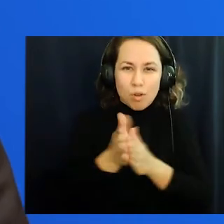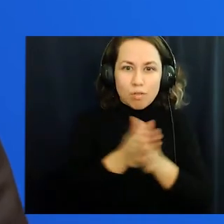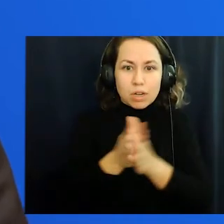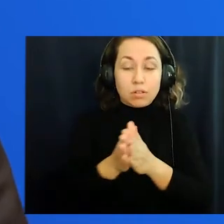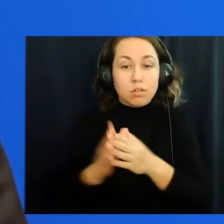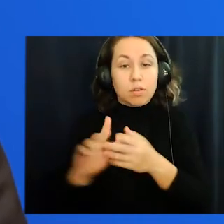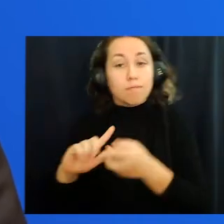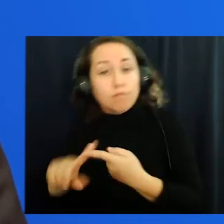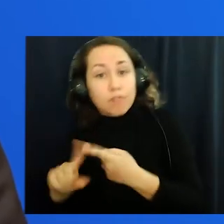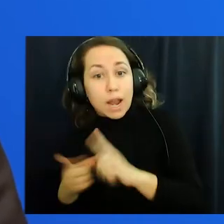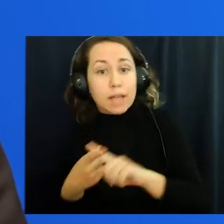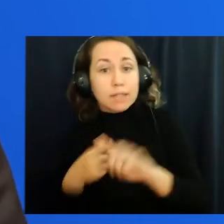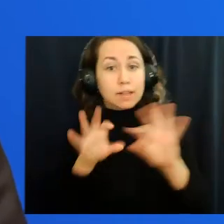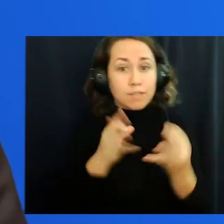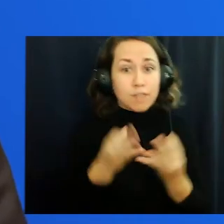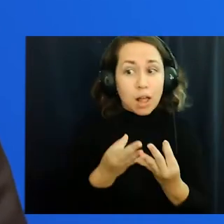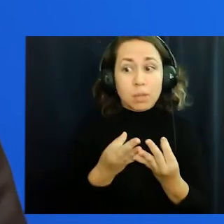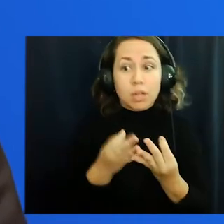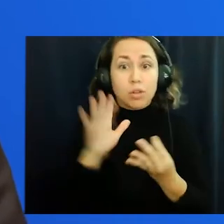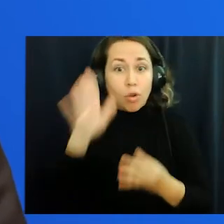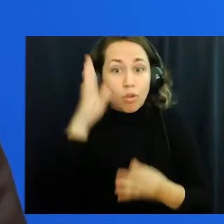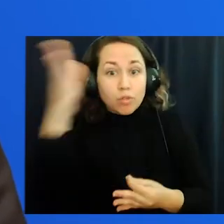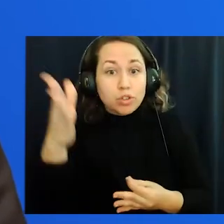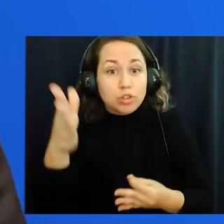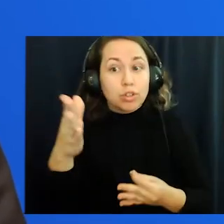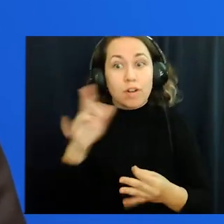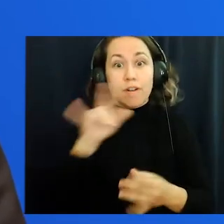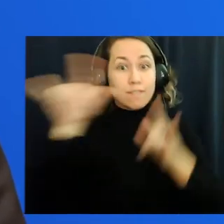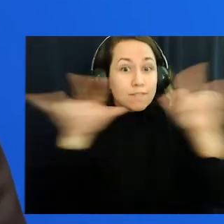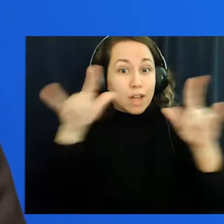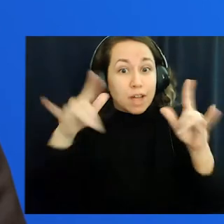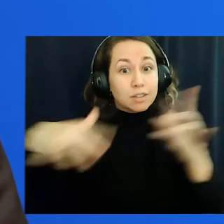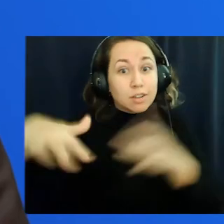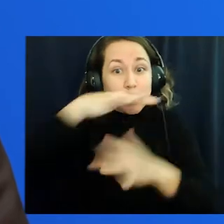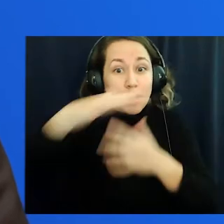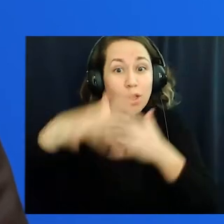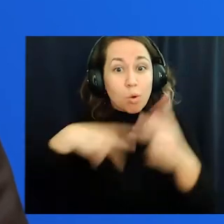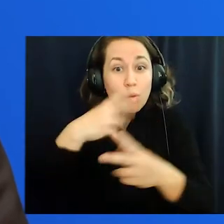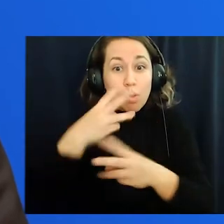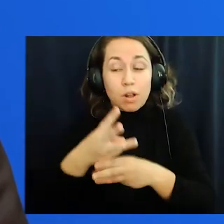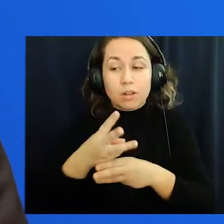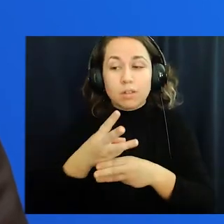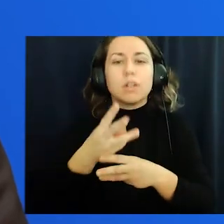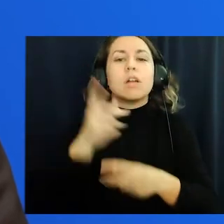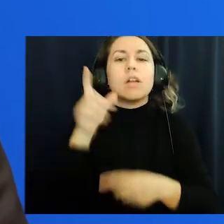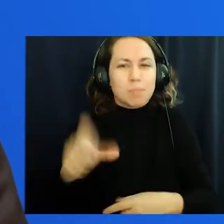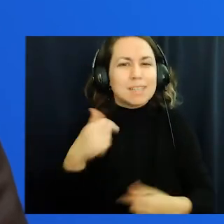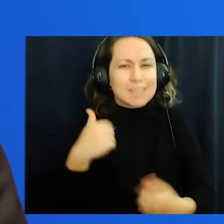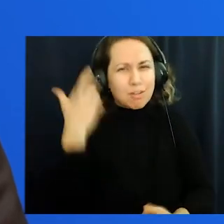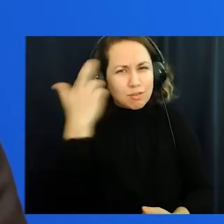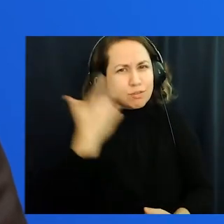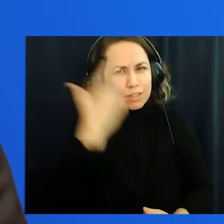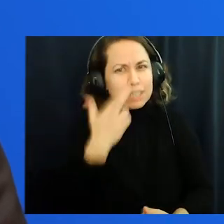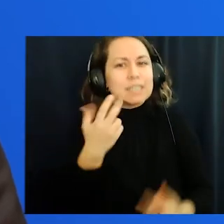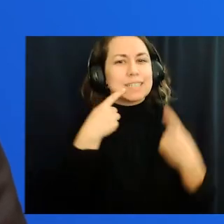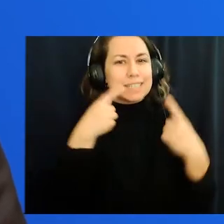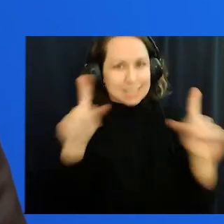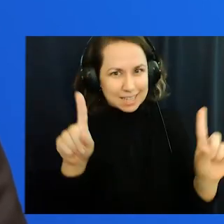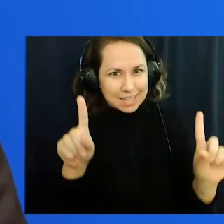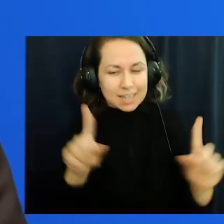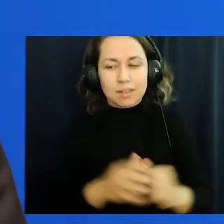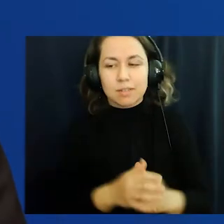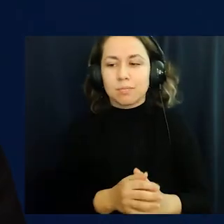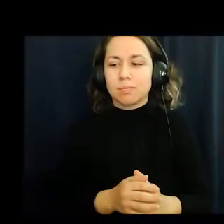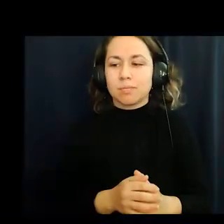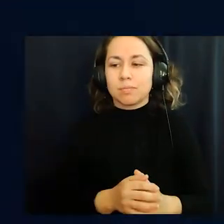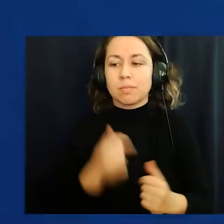whether it's friends family your future or flights around the world there needs to be a reason for you to want to succeed and be